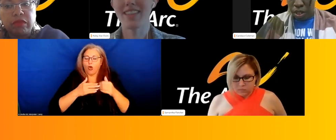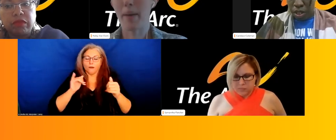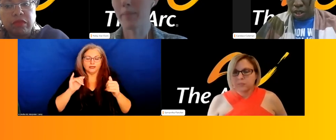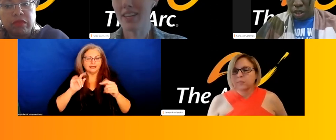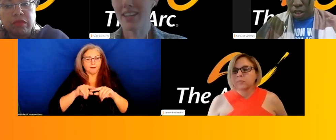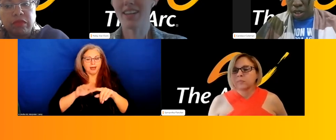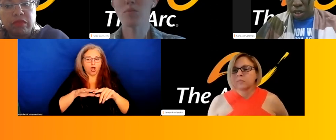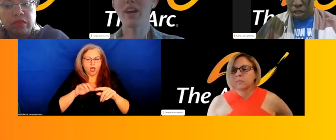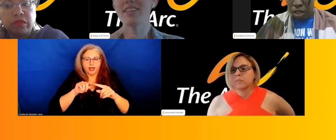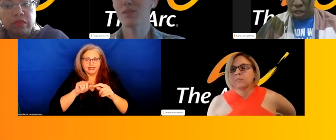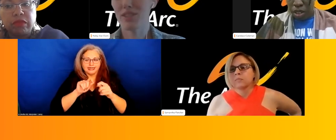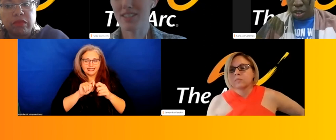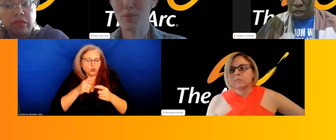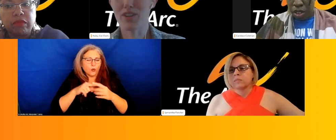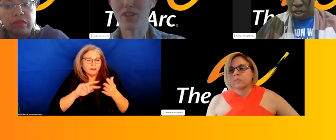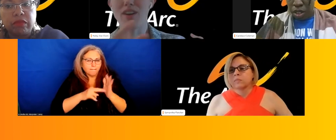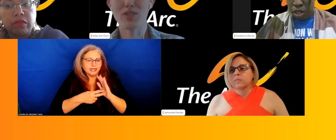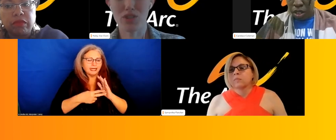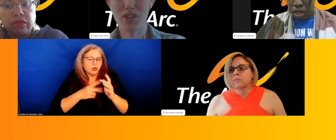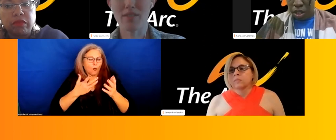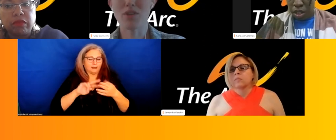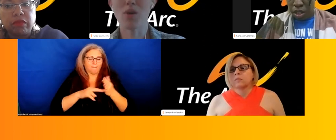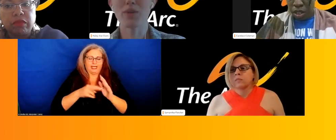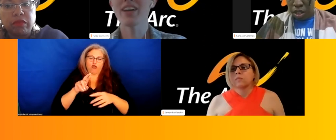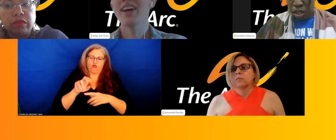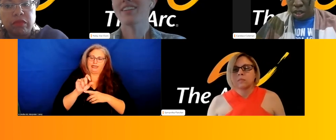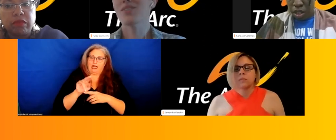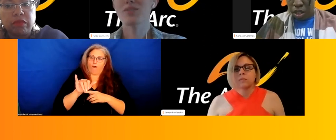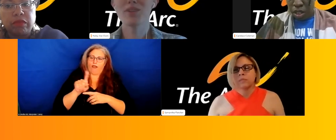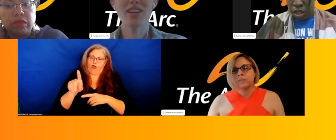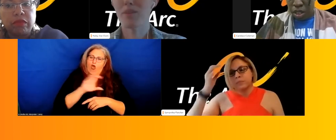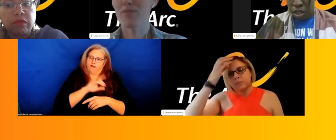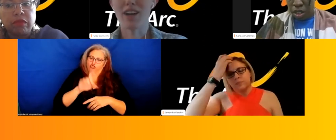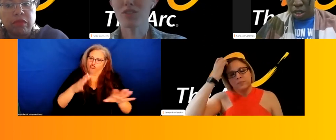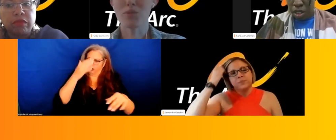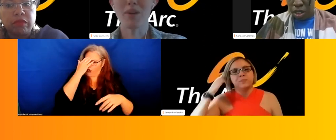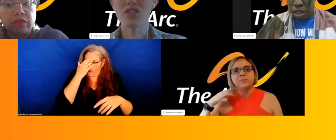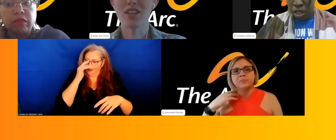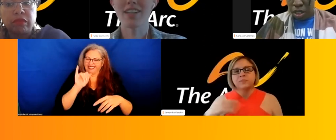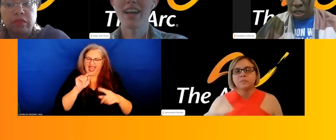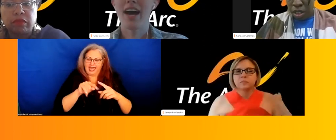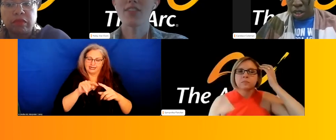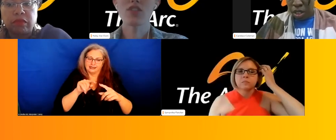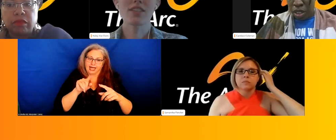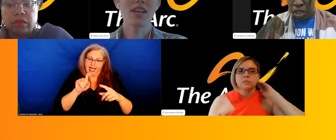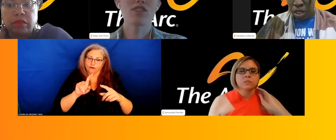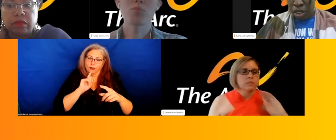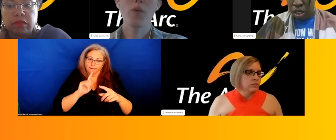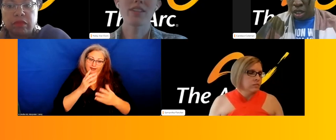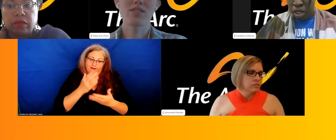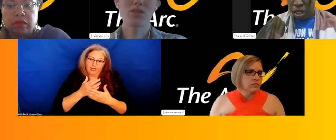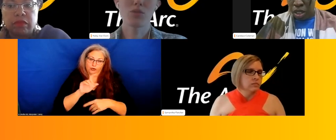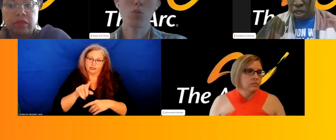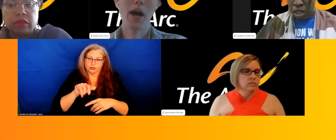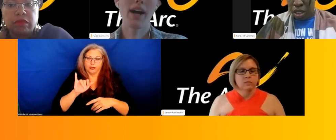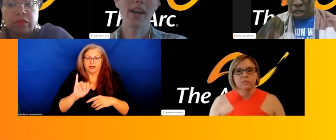that what does that mean when is it reasonable that an officer should have known and so that's really going to be a factual question i think this kind of